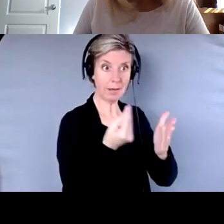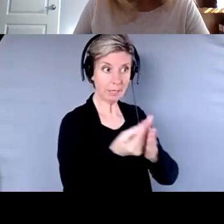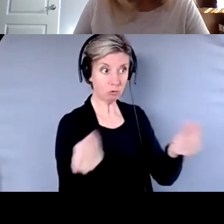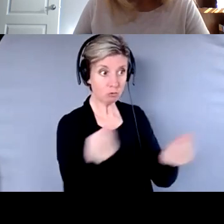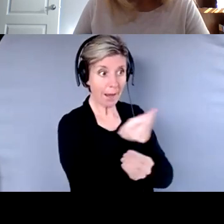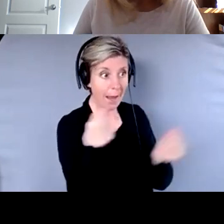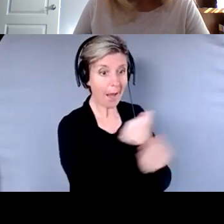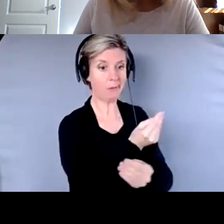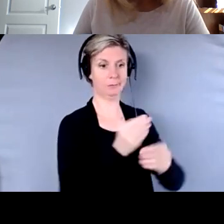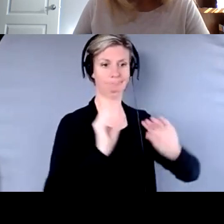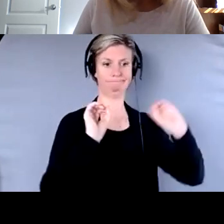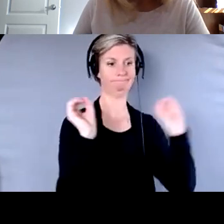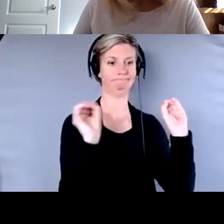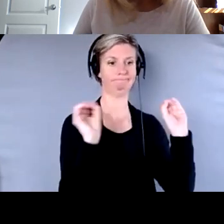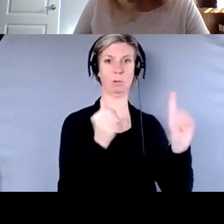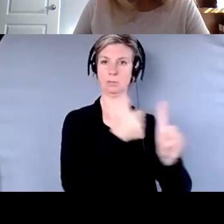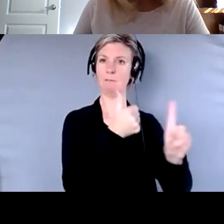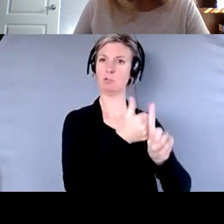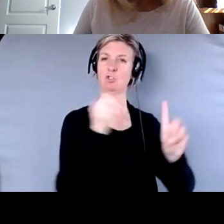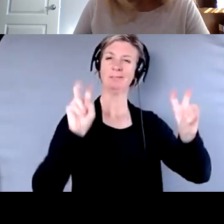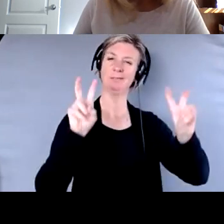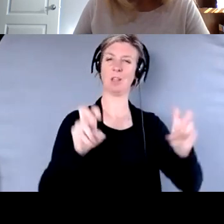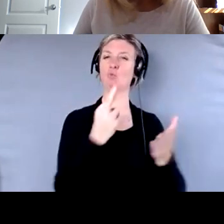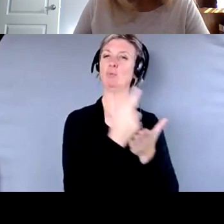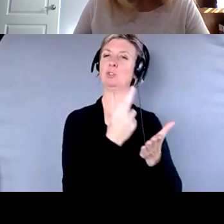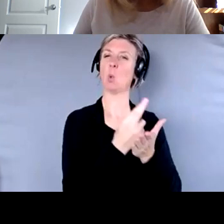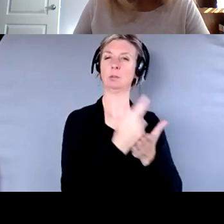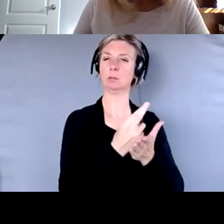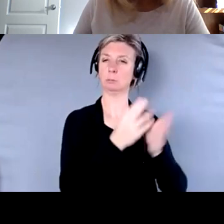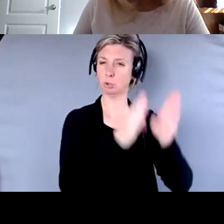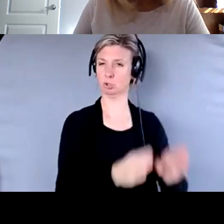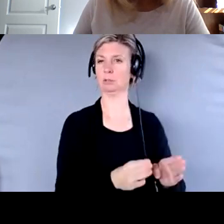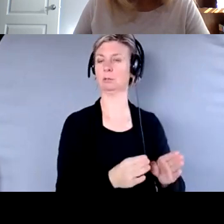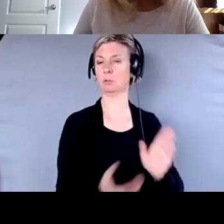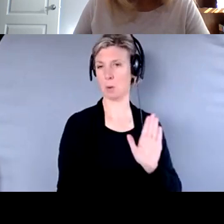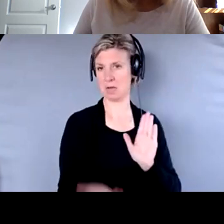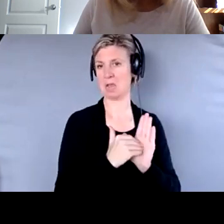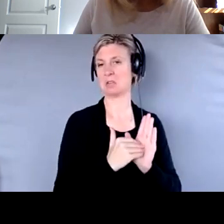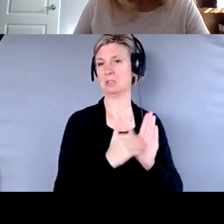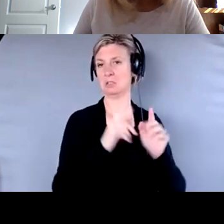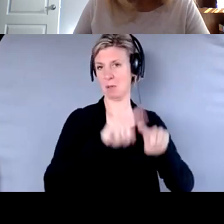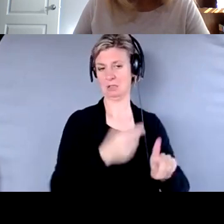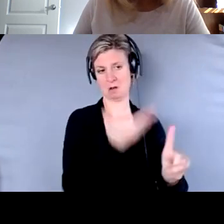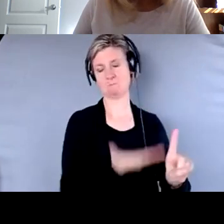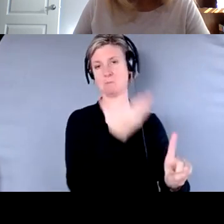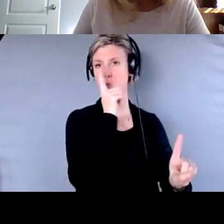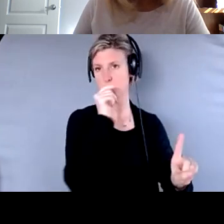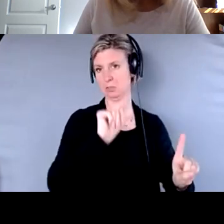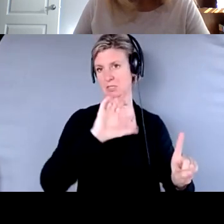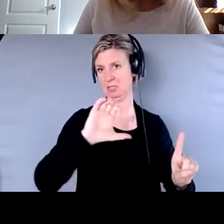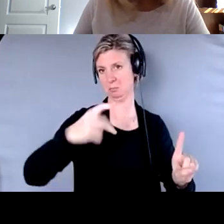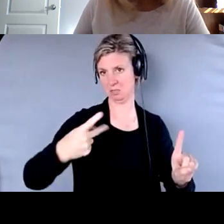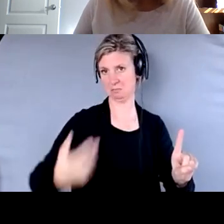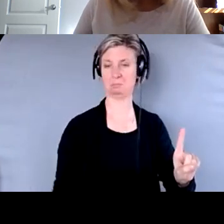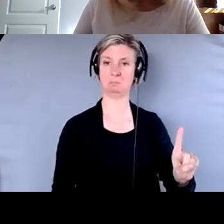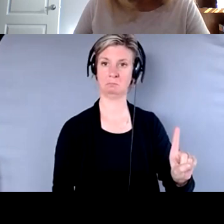resource and how they act as that resource could just really depend on the person who's appointed as a trusted contact person. It could be anywhere